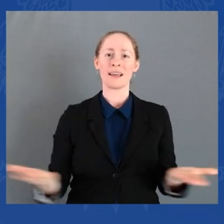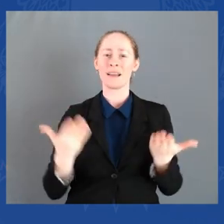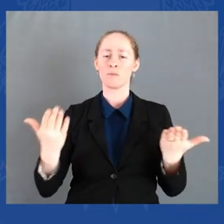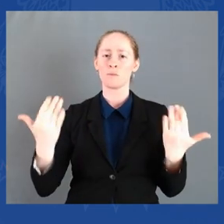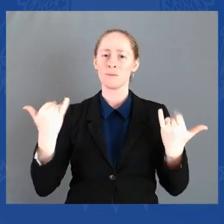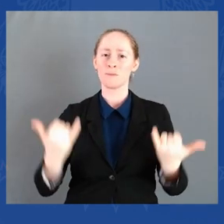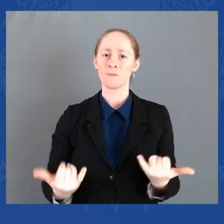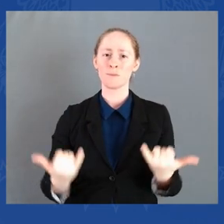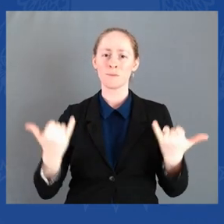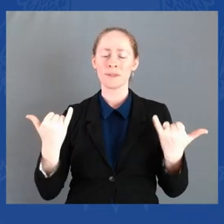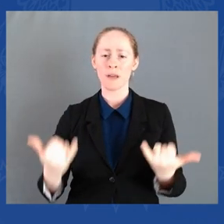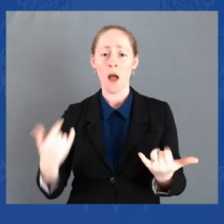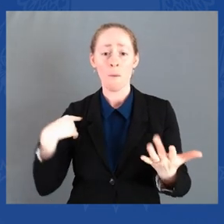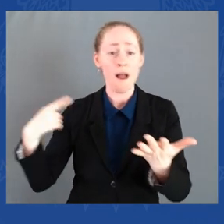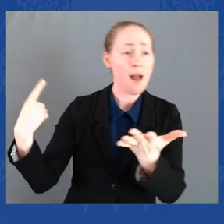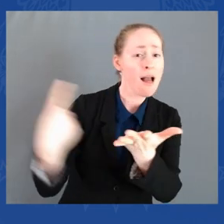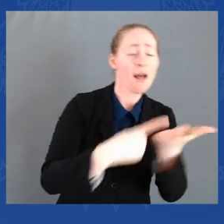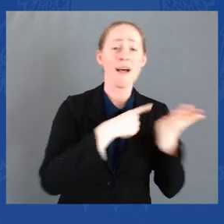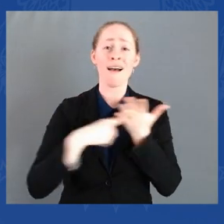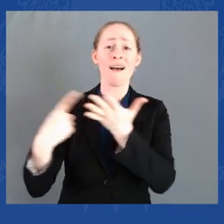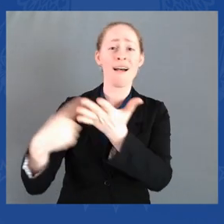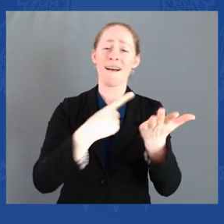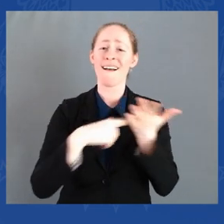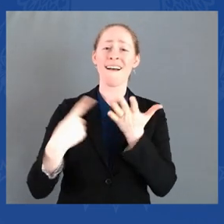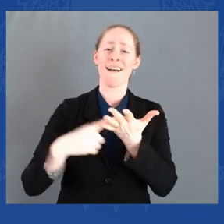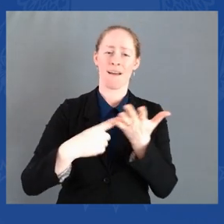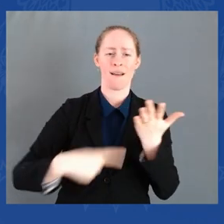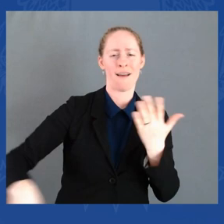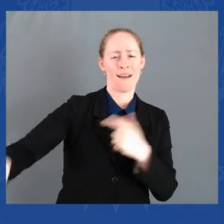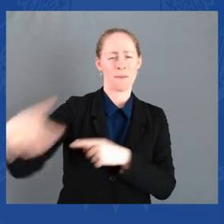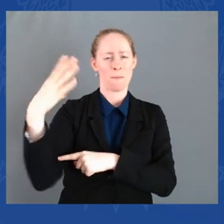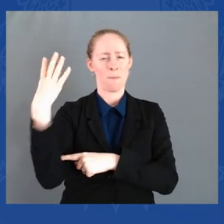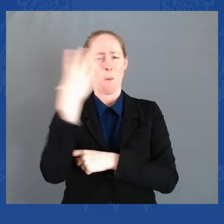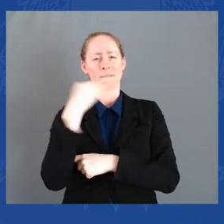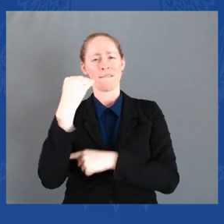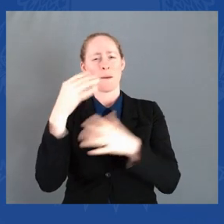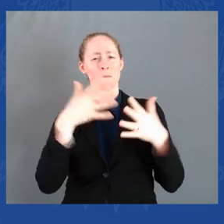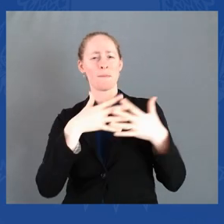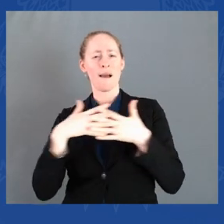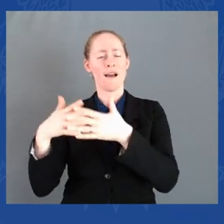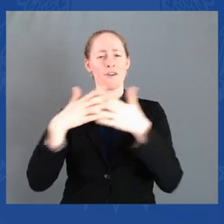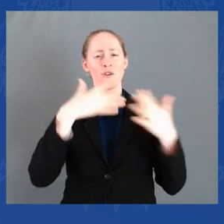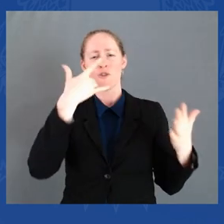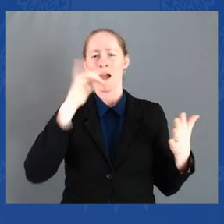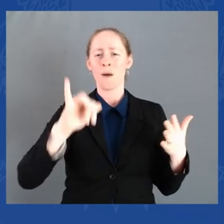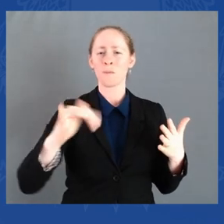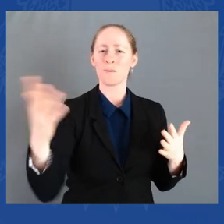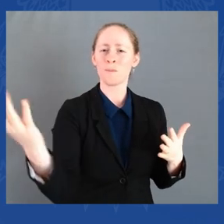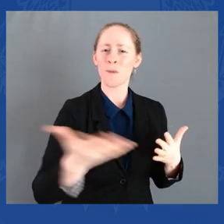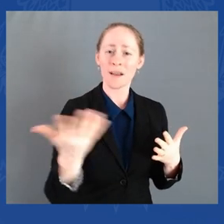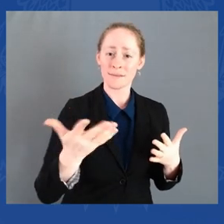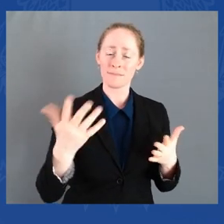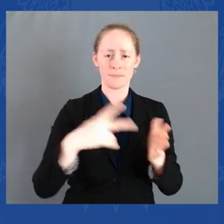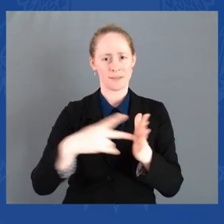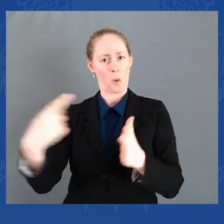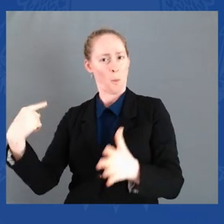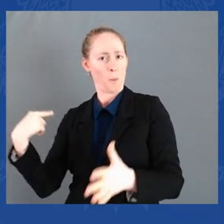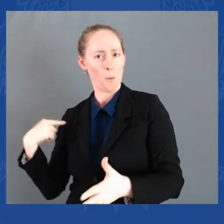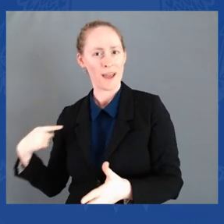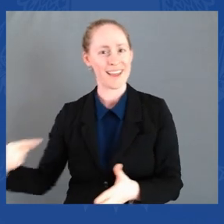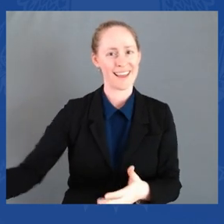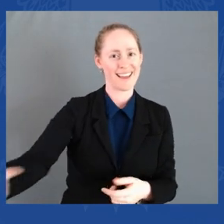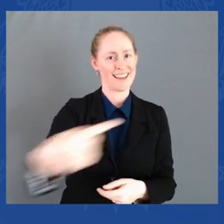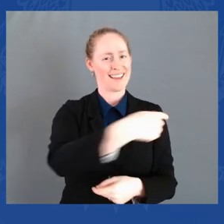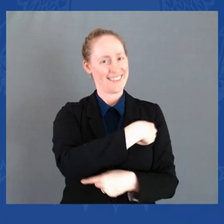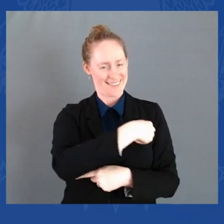America, it is represented by all of the people who are here today and all those who are proud that we stand here today together.